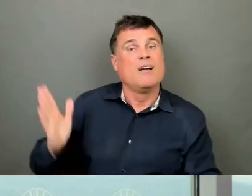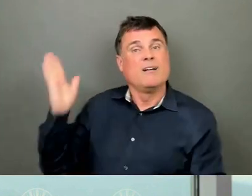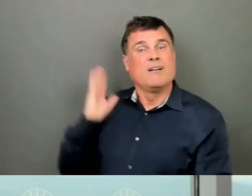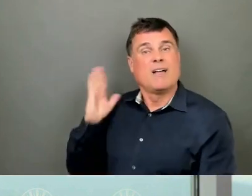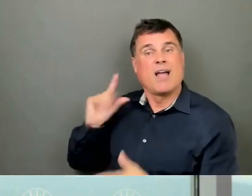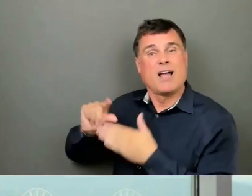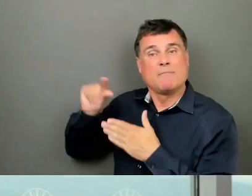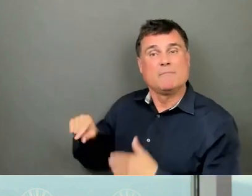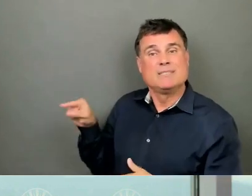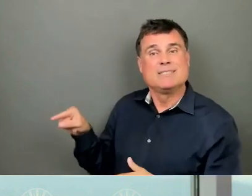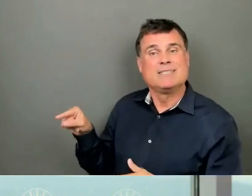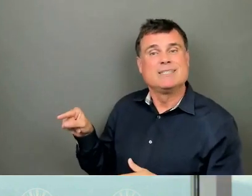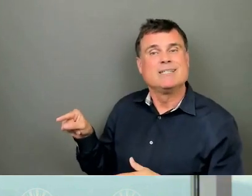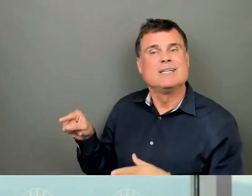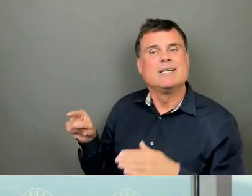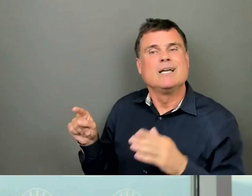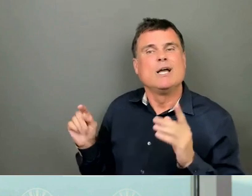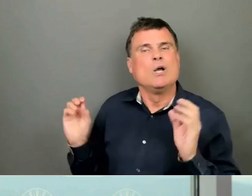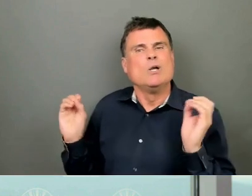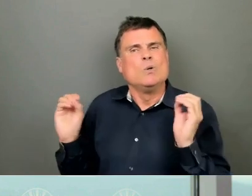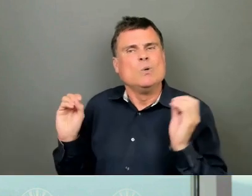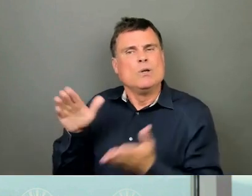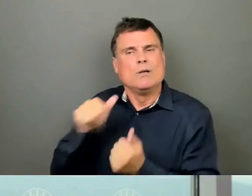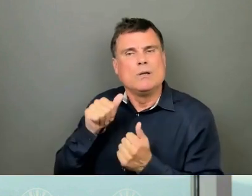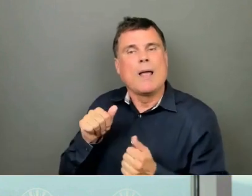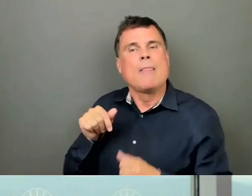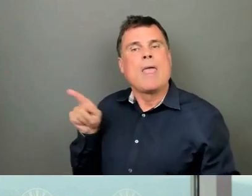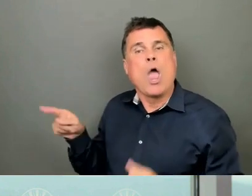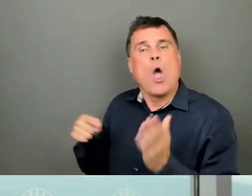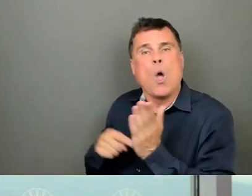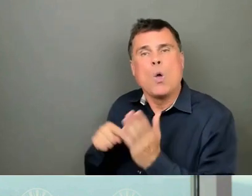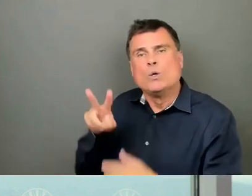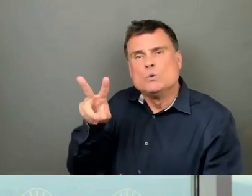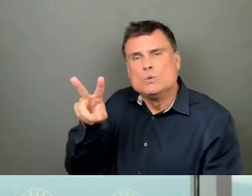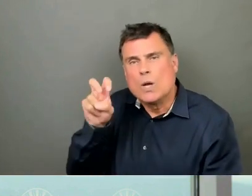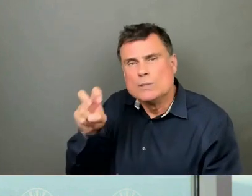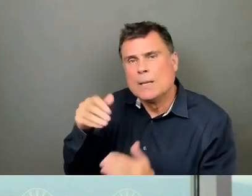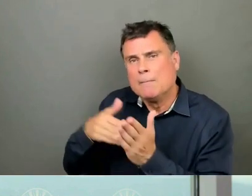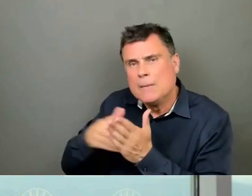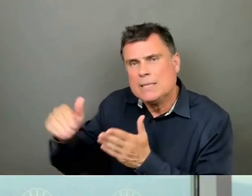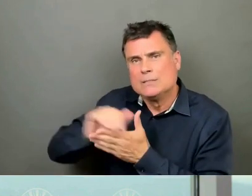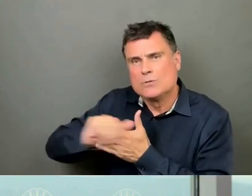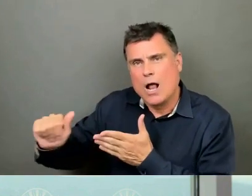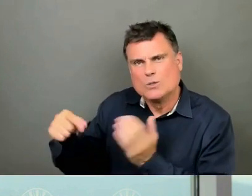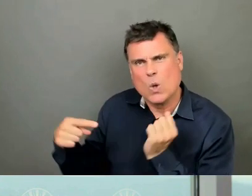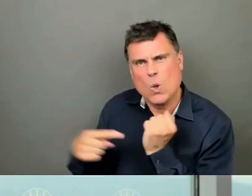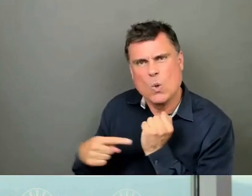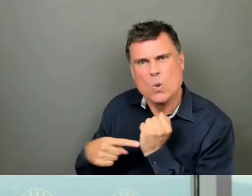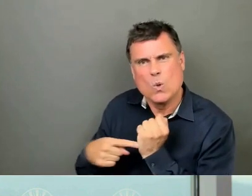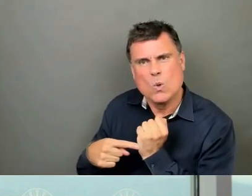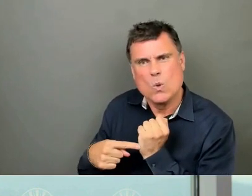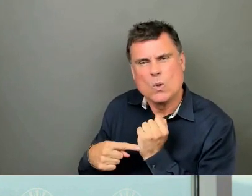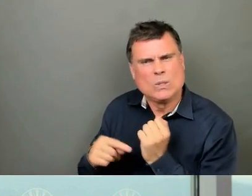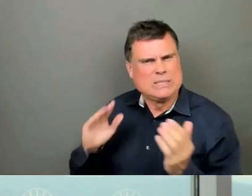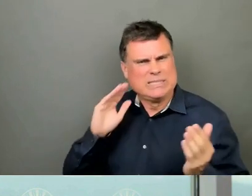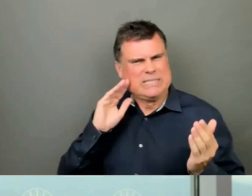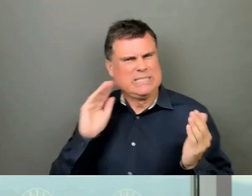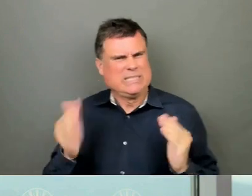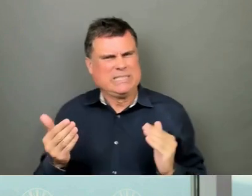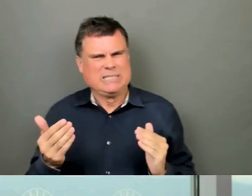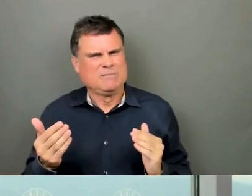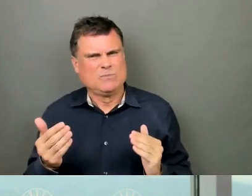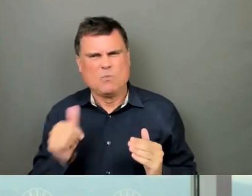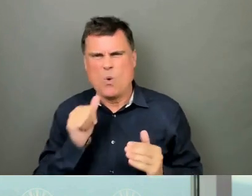the $200 million that's still owing for the property and that won't happen until they get